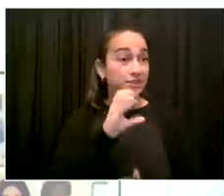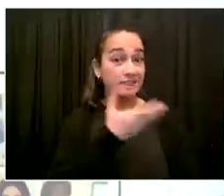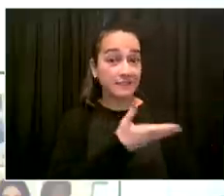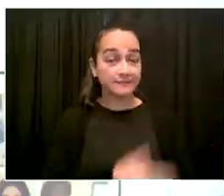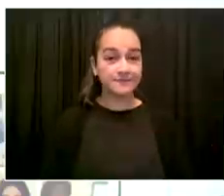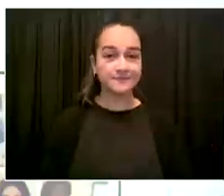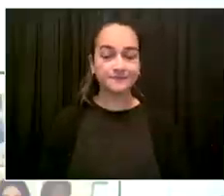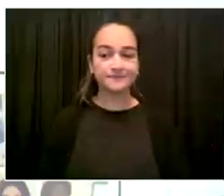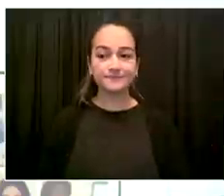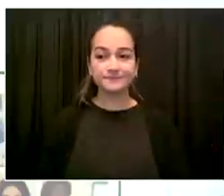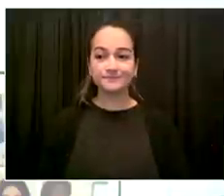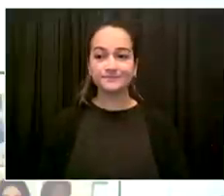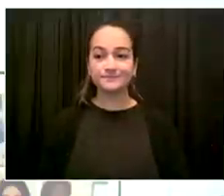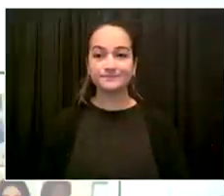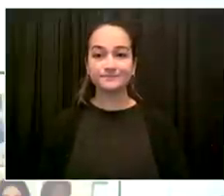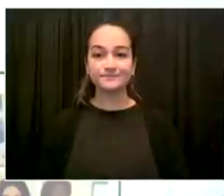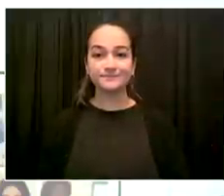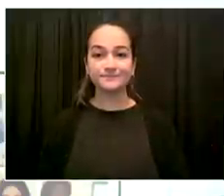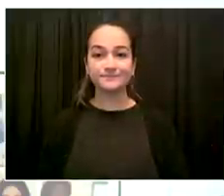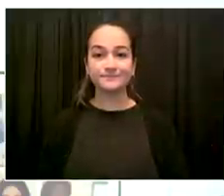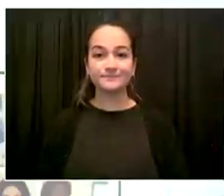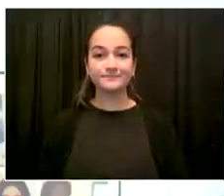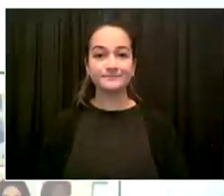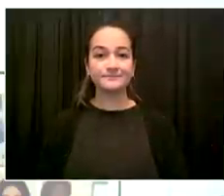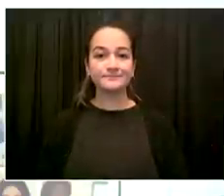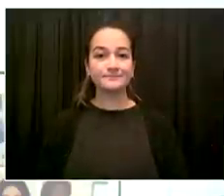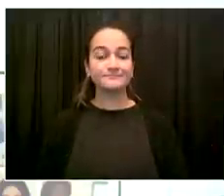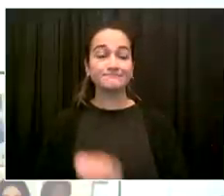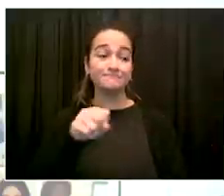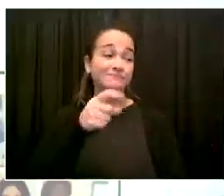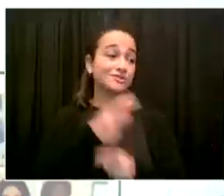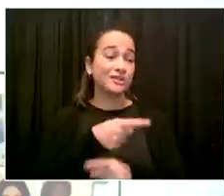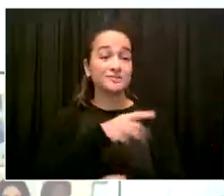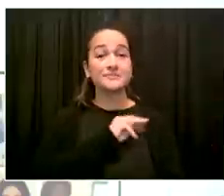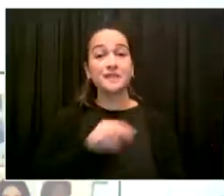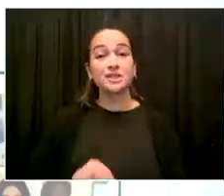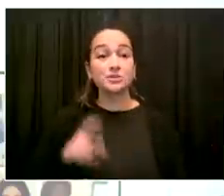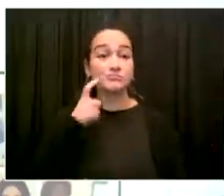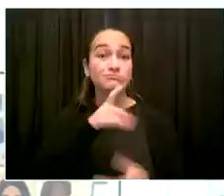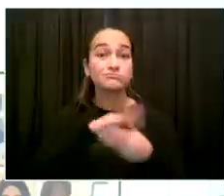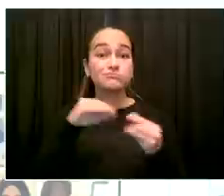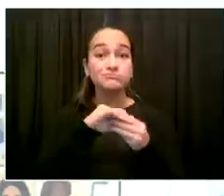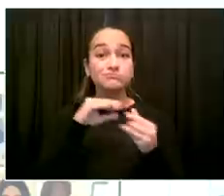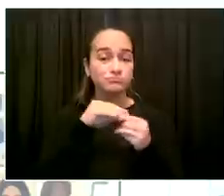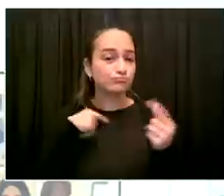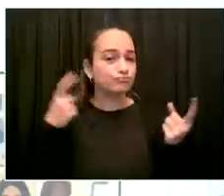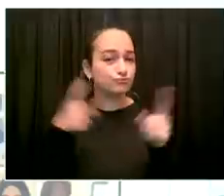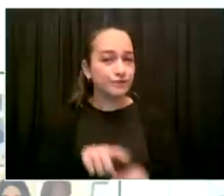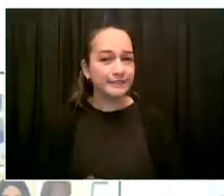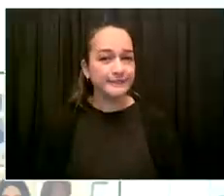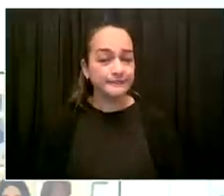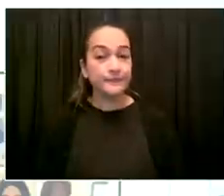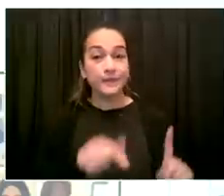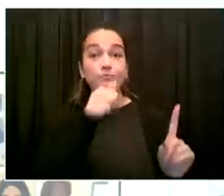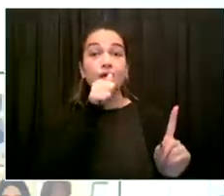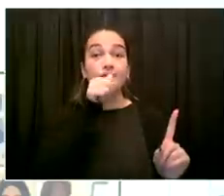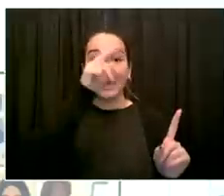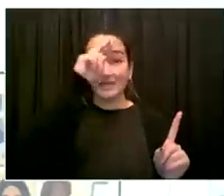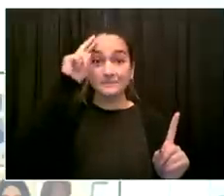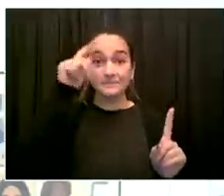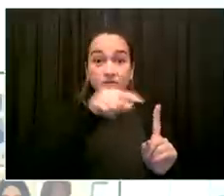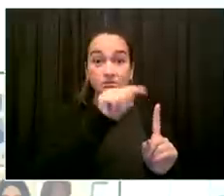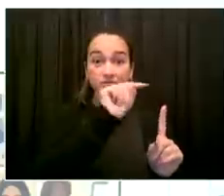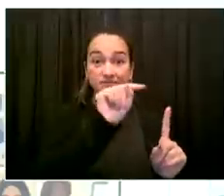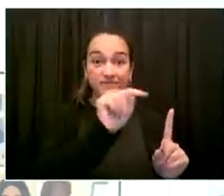exactly right. And we are in touch with our colleagues at the private hospitals, nonprofit hospitals,